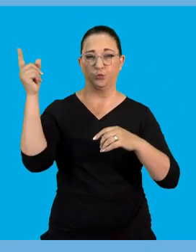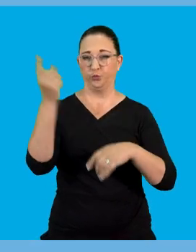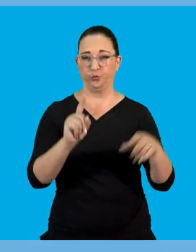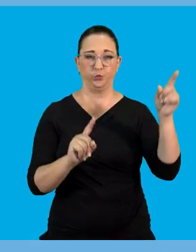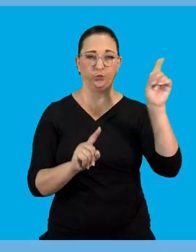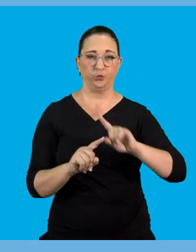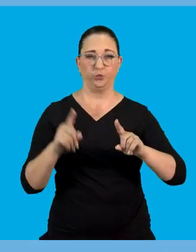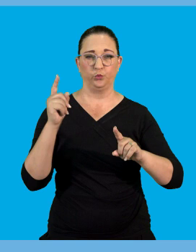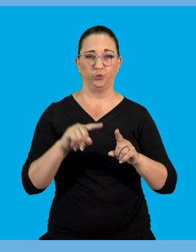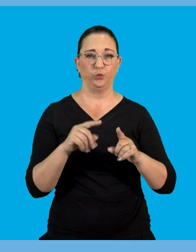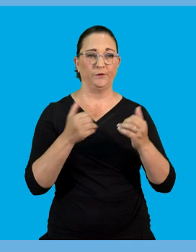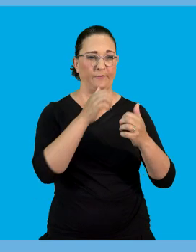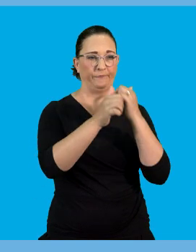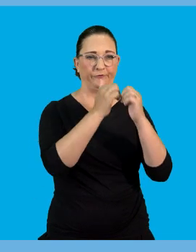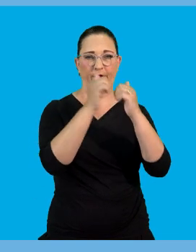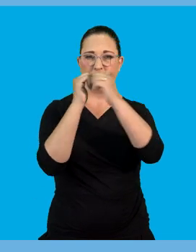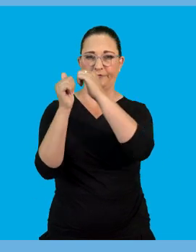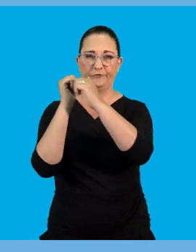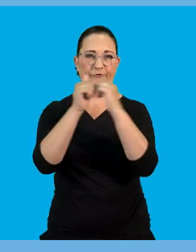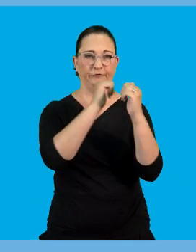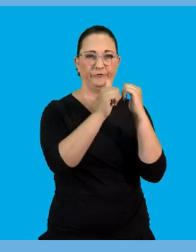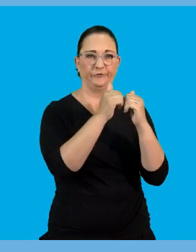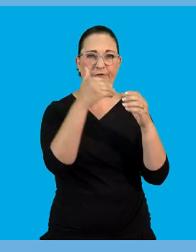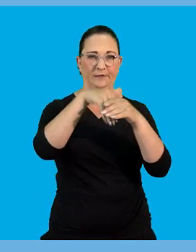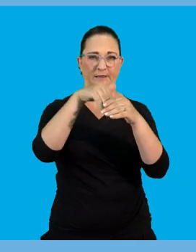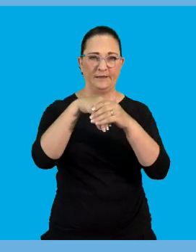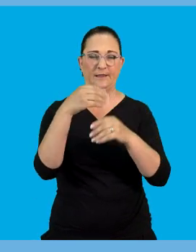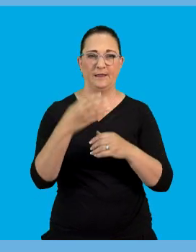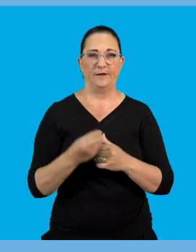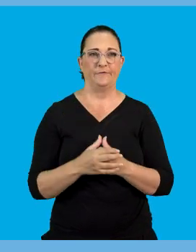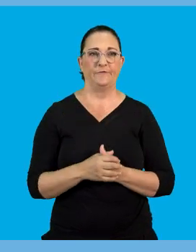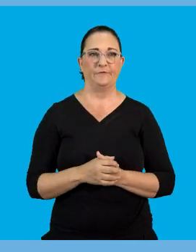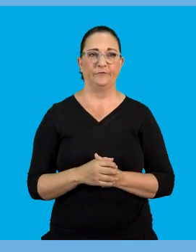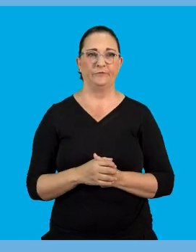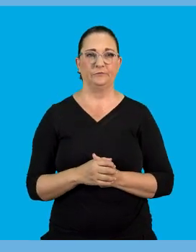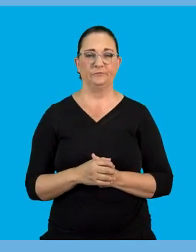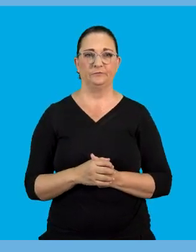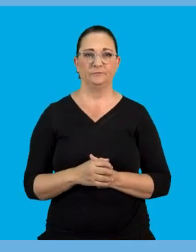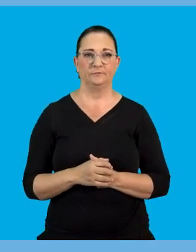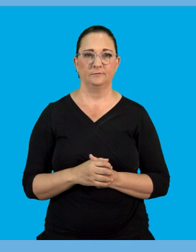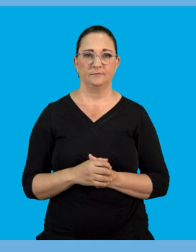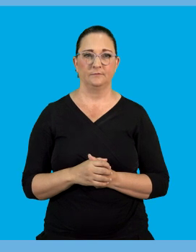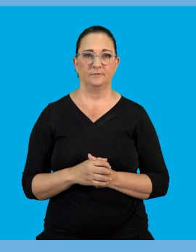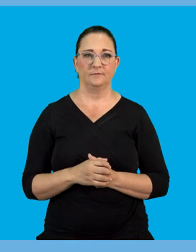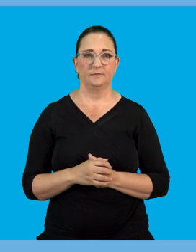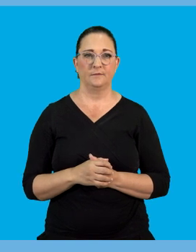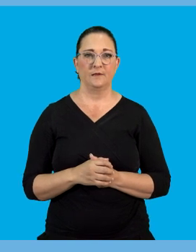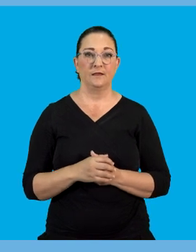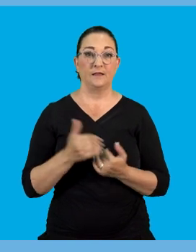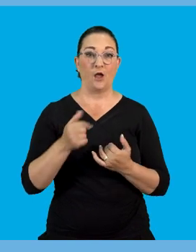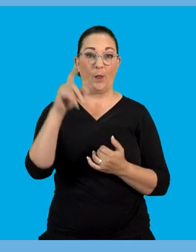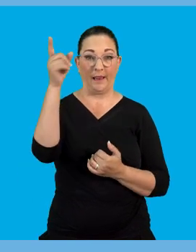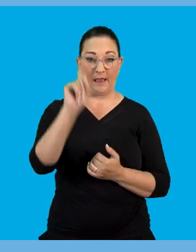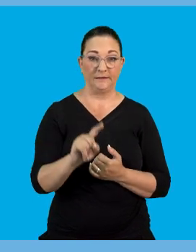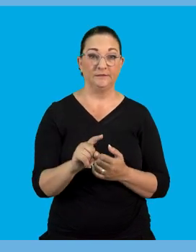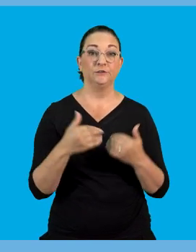in the atmosphere between the particles that makes up clouds. Causing the buildup of regions of charge. So now when you're talking about